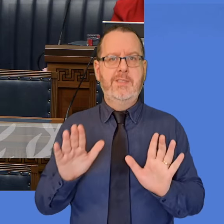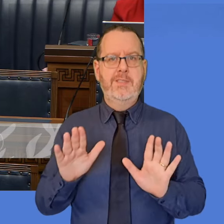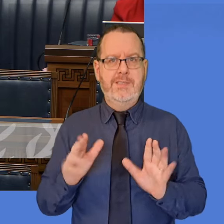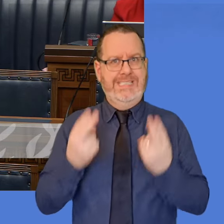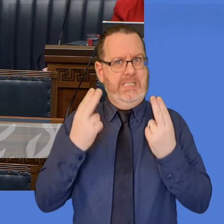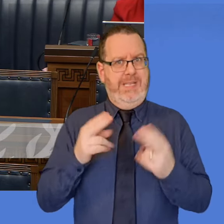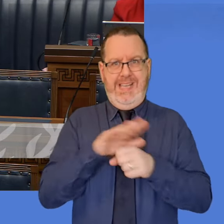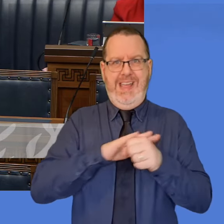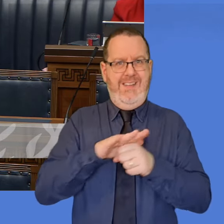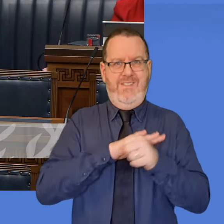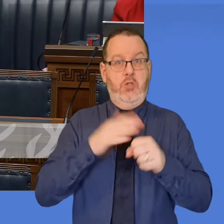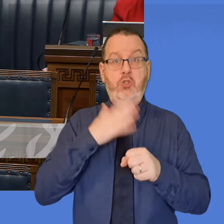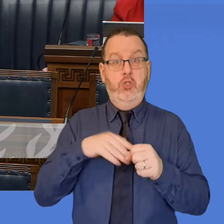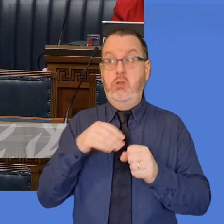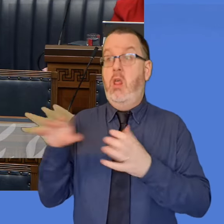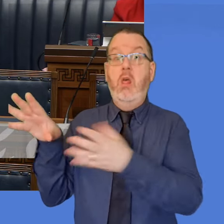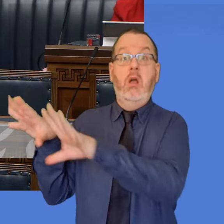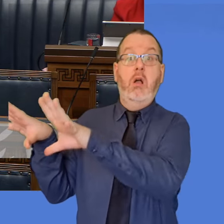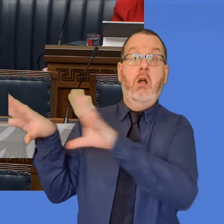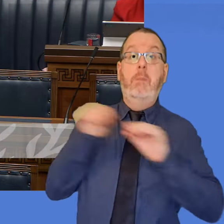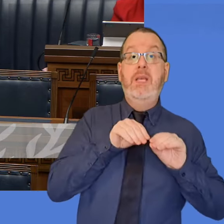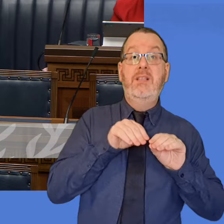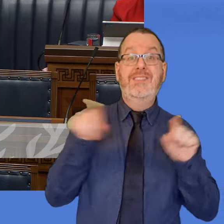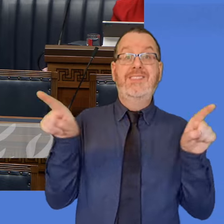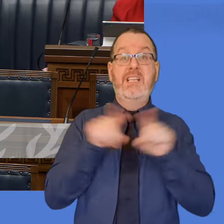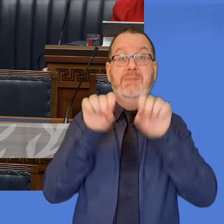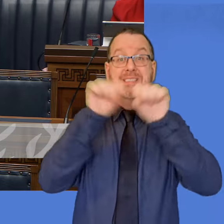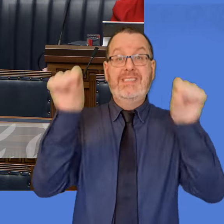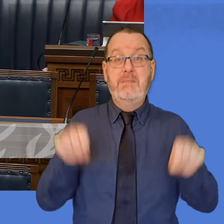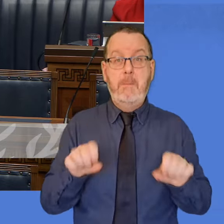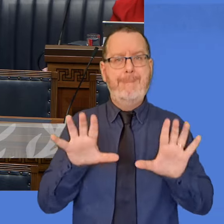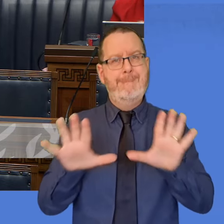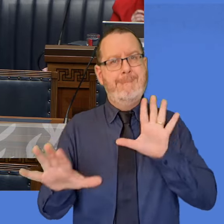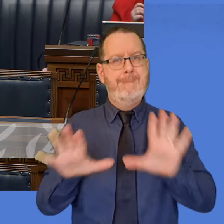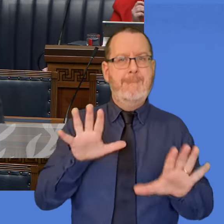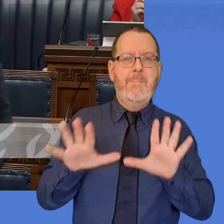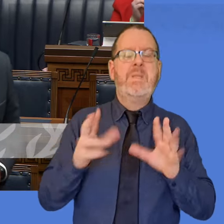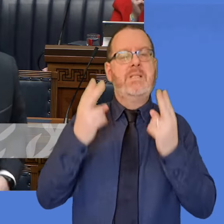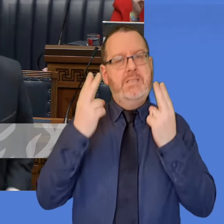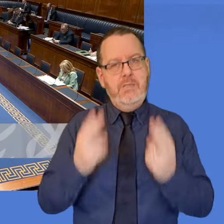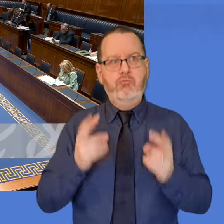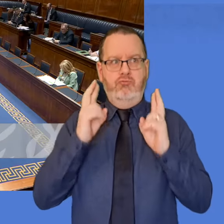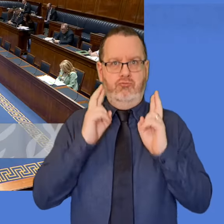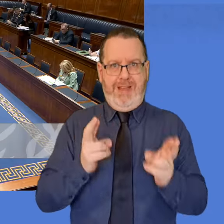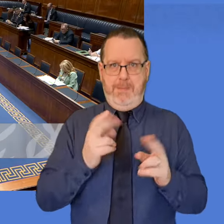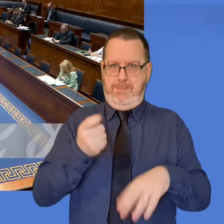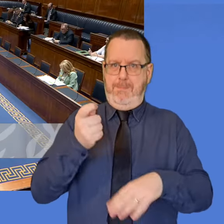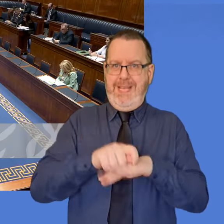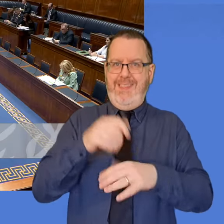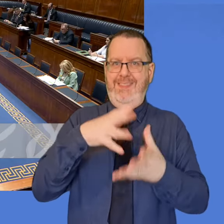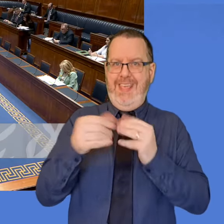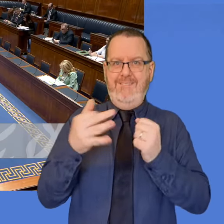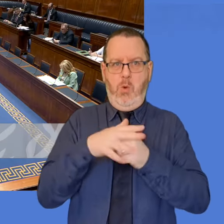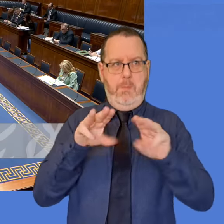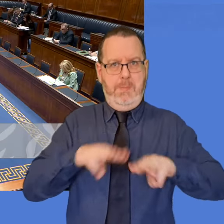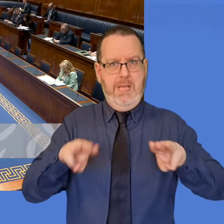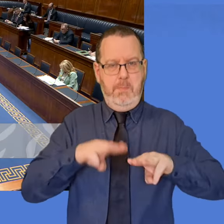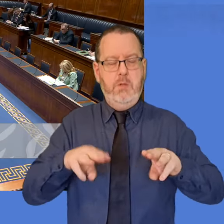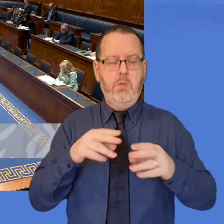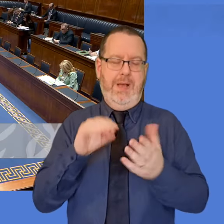What we all want is the right outcome for our constituents, and that will all be taken into consideration. I